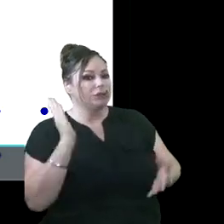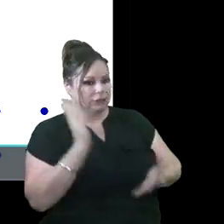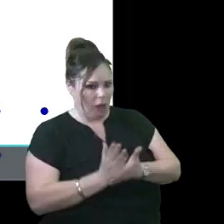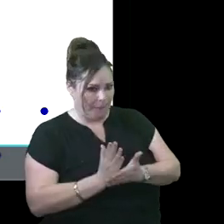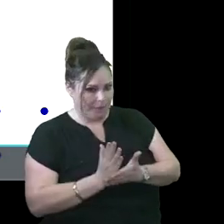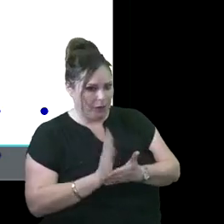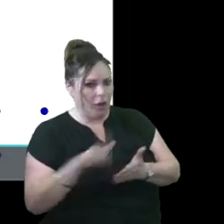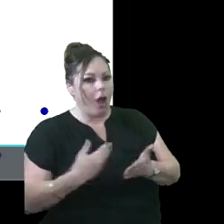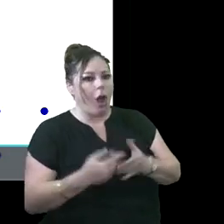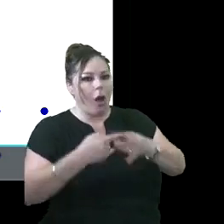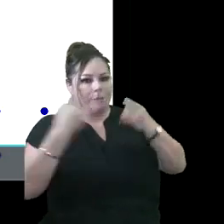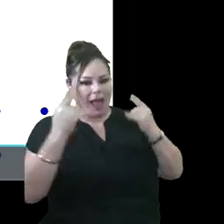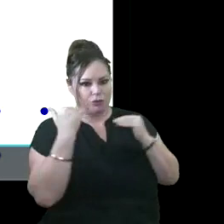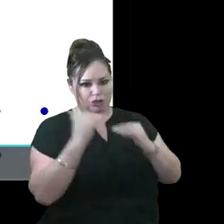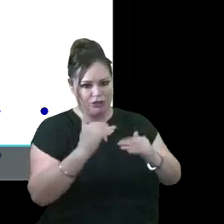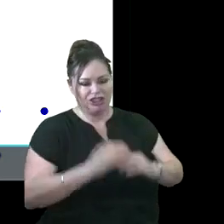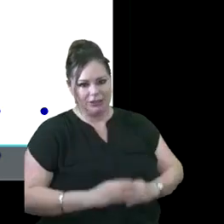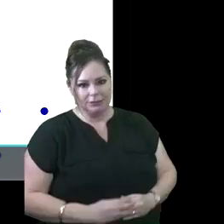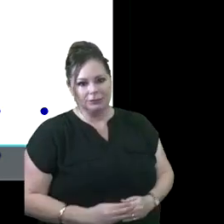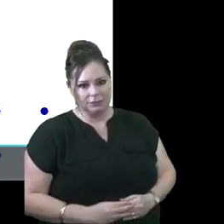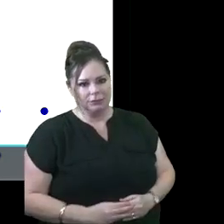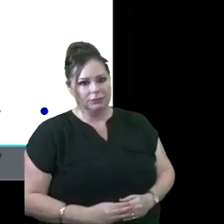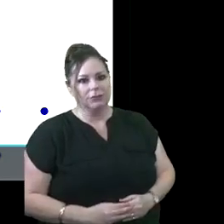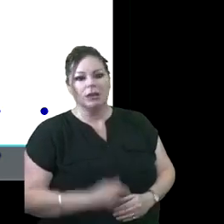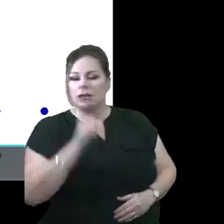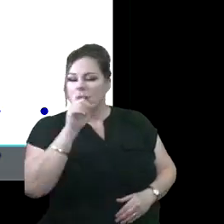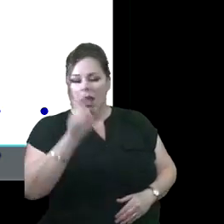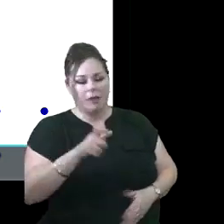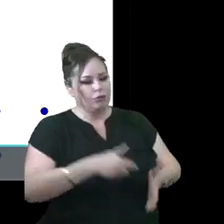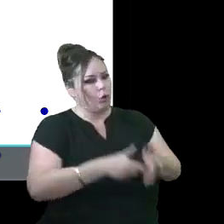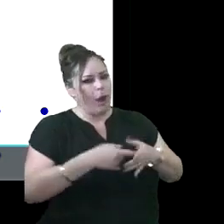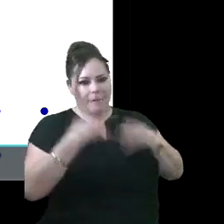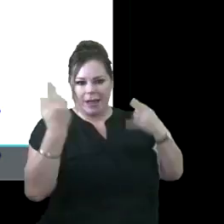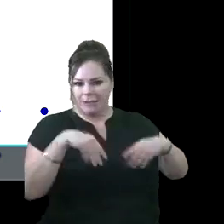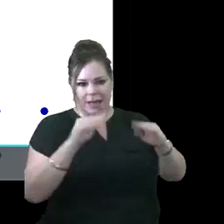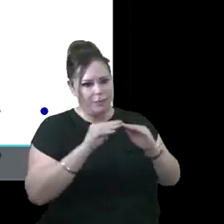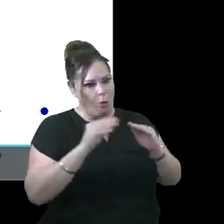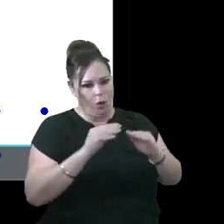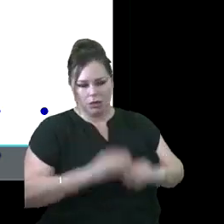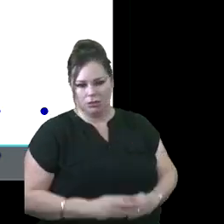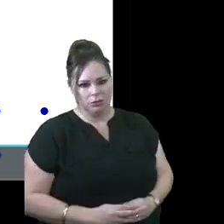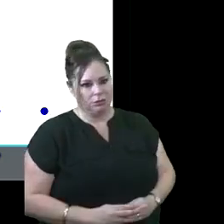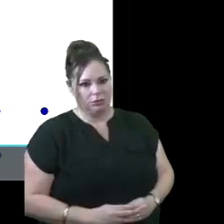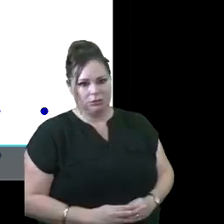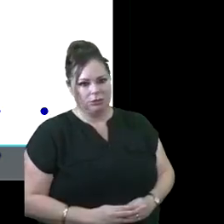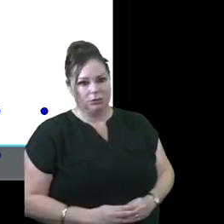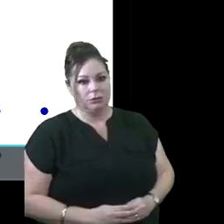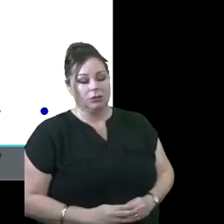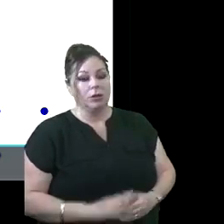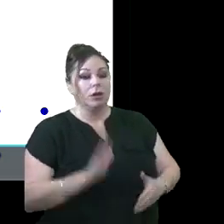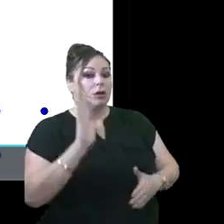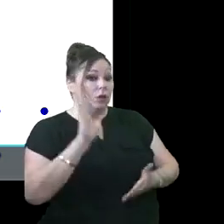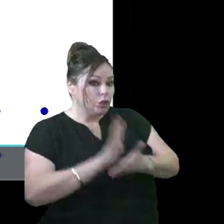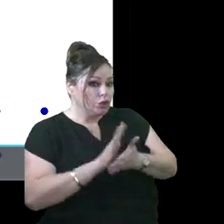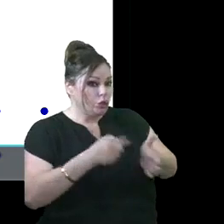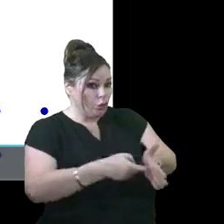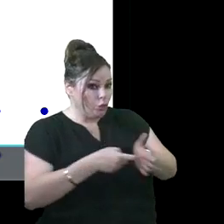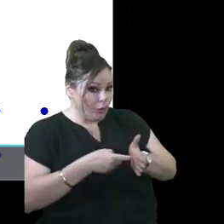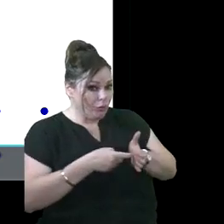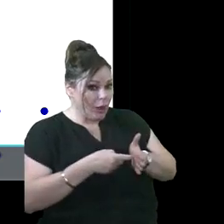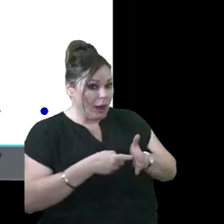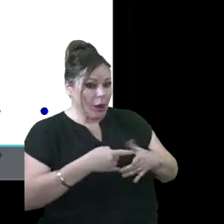all mask restrictions with regards to us mandating any mask wearing as of June